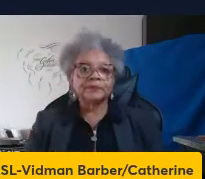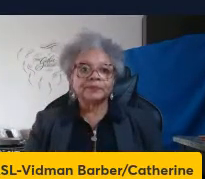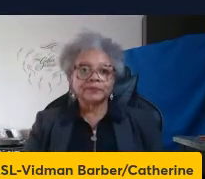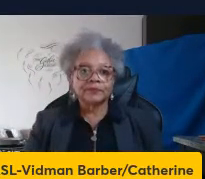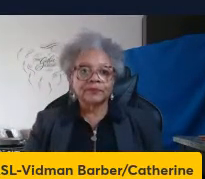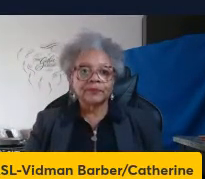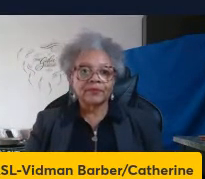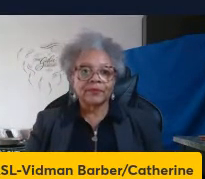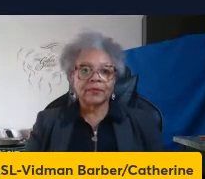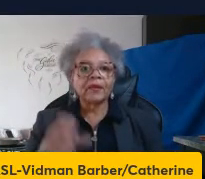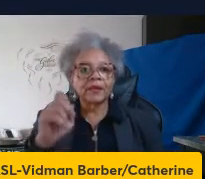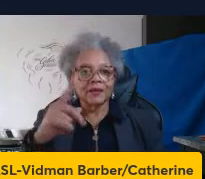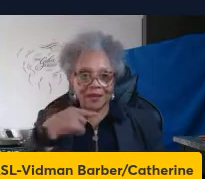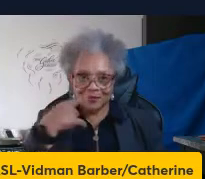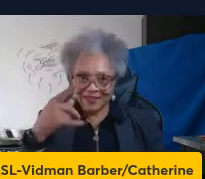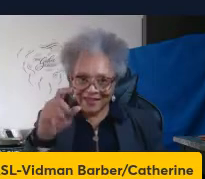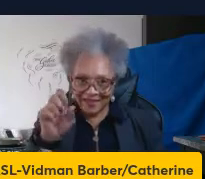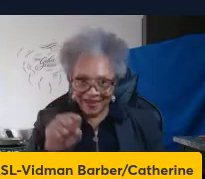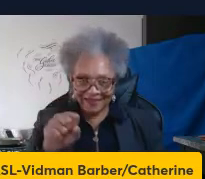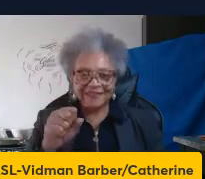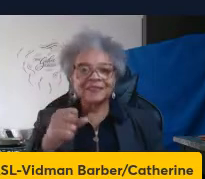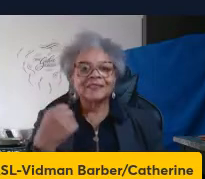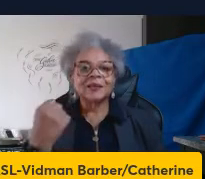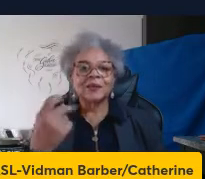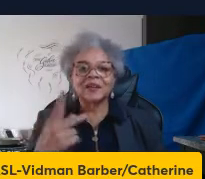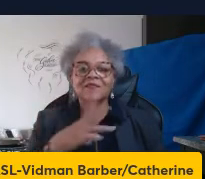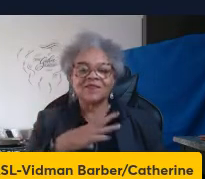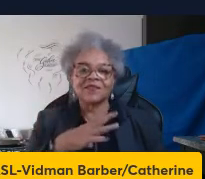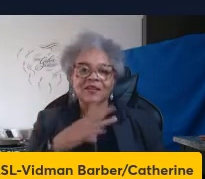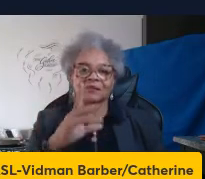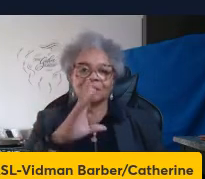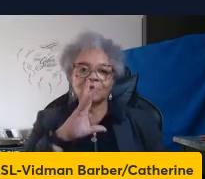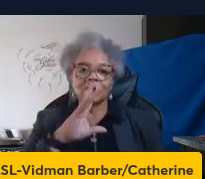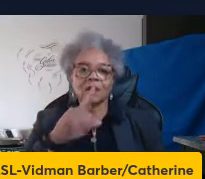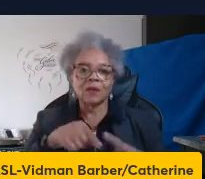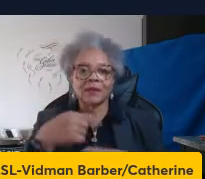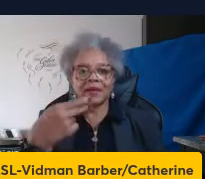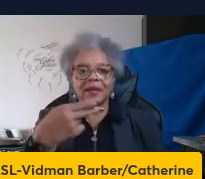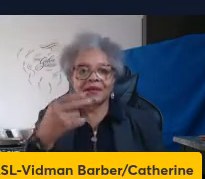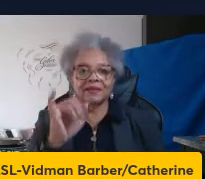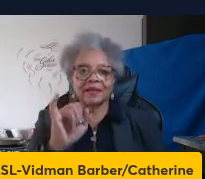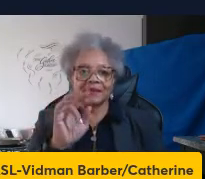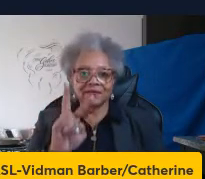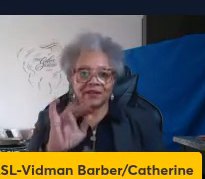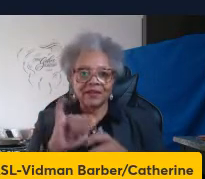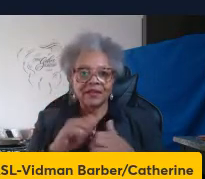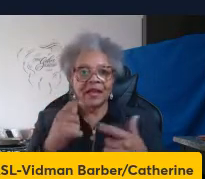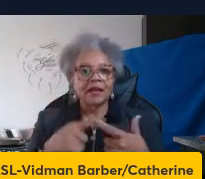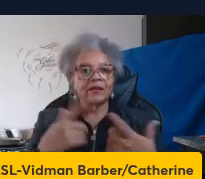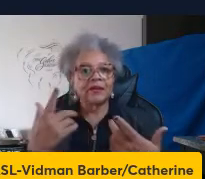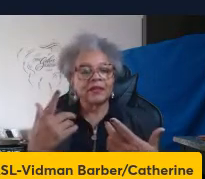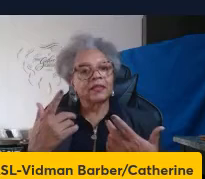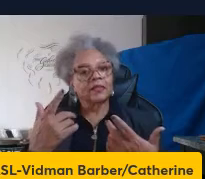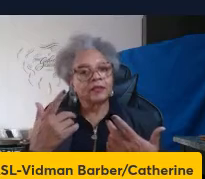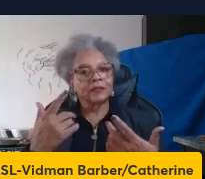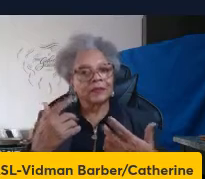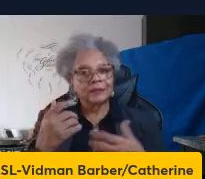Okay, I'm going to take that as a yes. All right, so I'm going to talk to you about HIV and how it contributes to cognitive impairment,